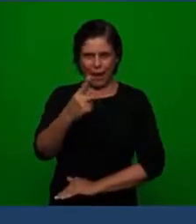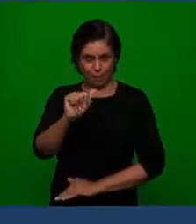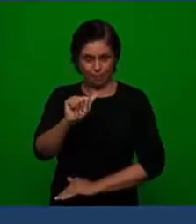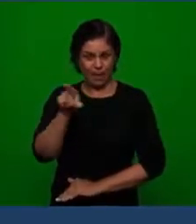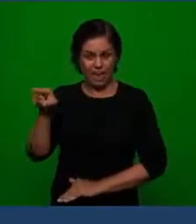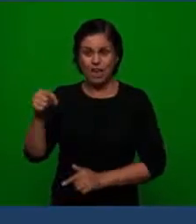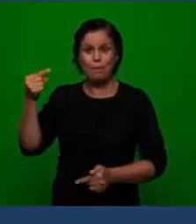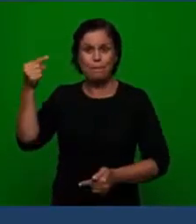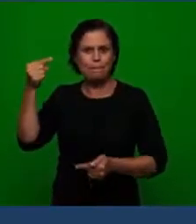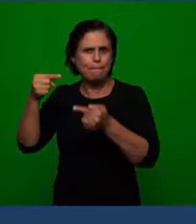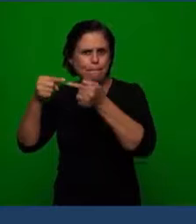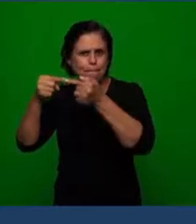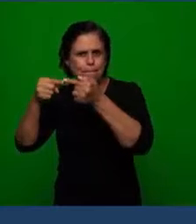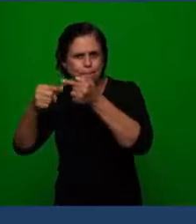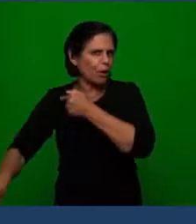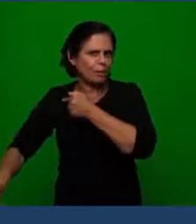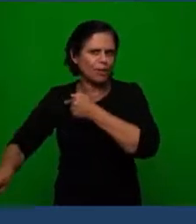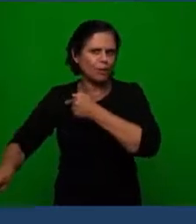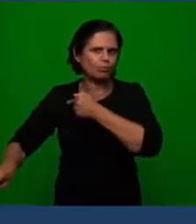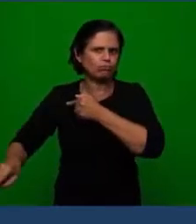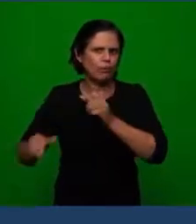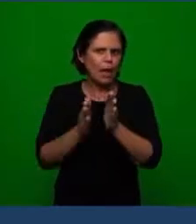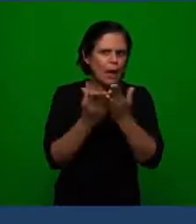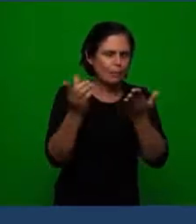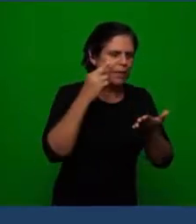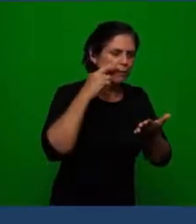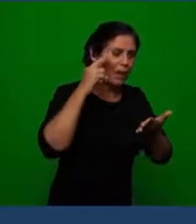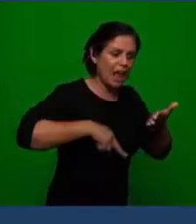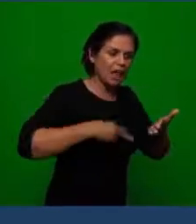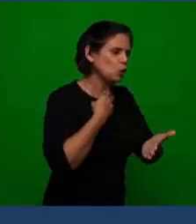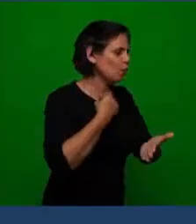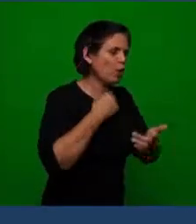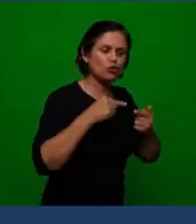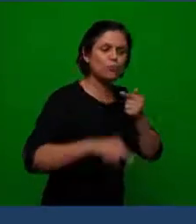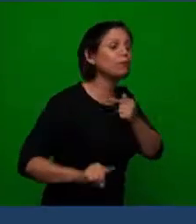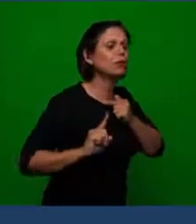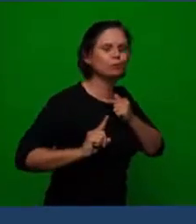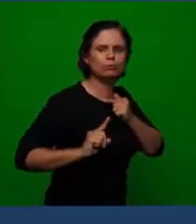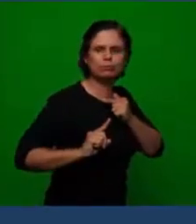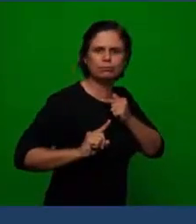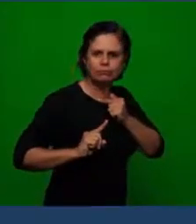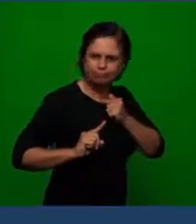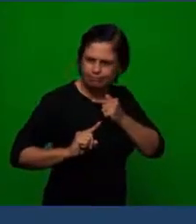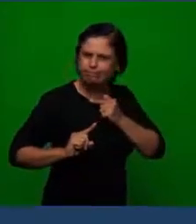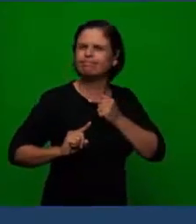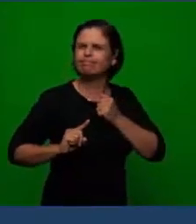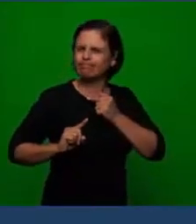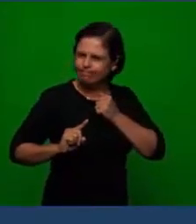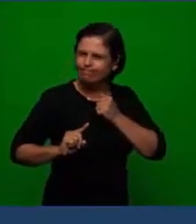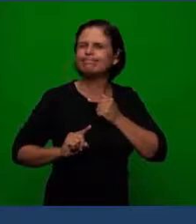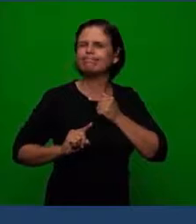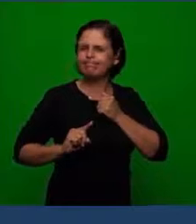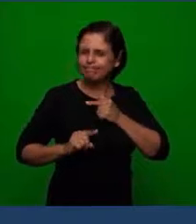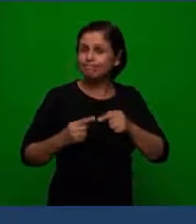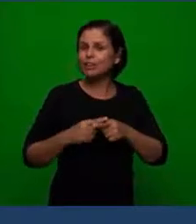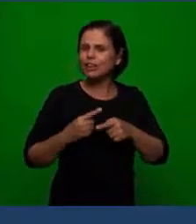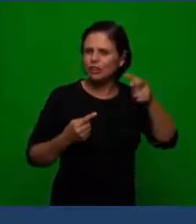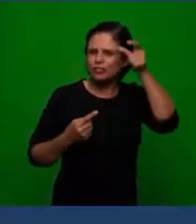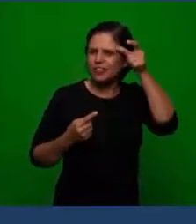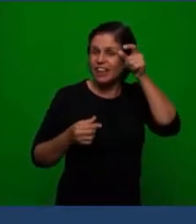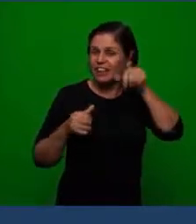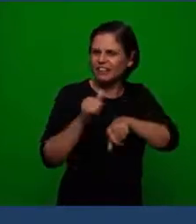prohibition of the reading of the word of the Lord the word of the Lord cannot be read Christian cannot read the Bible so imagine